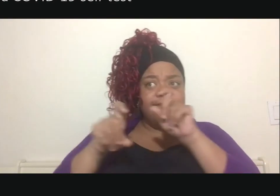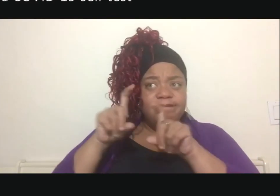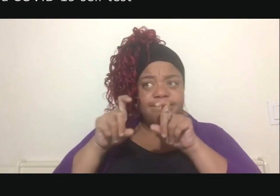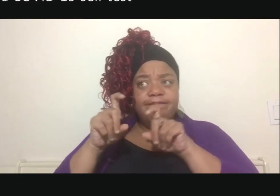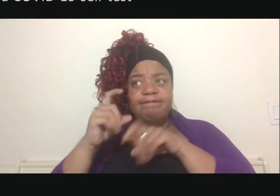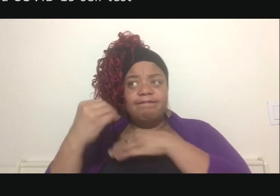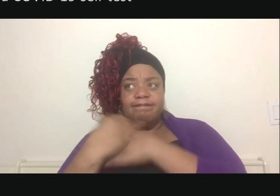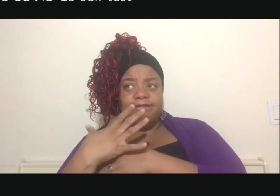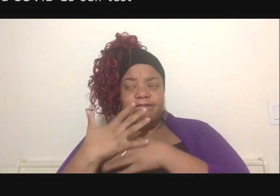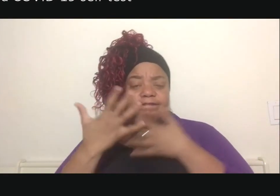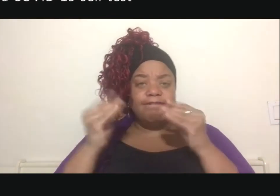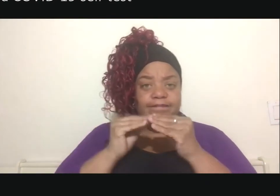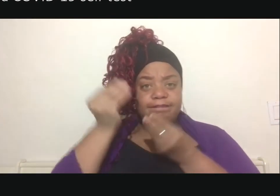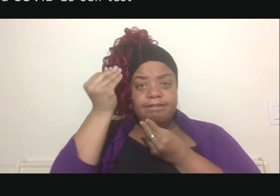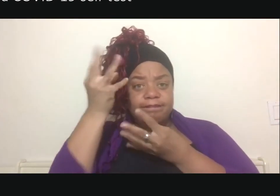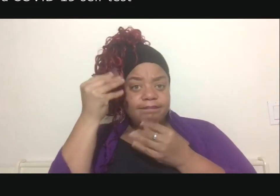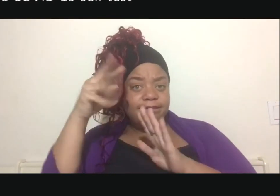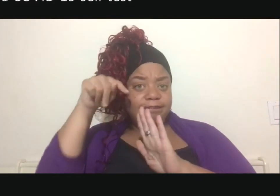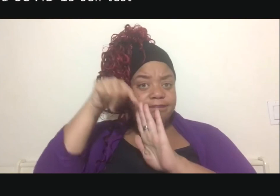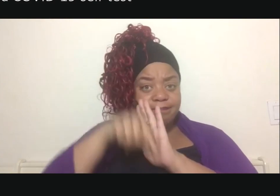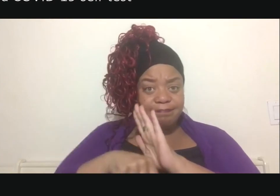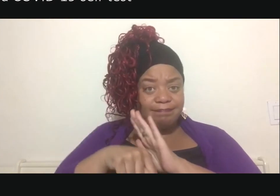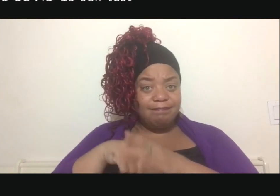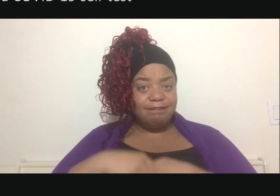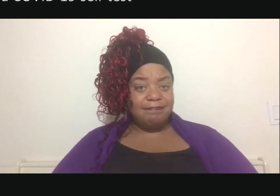-863-7200